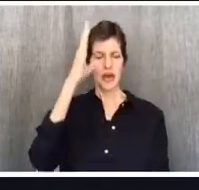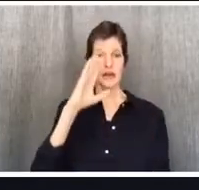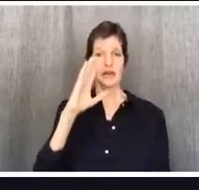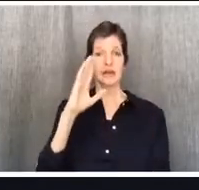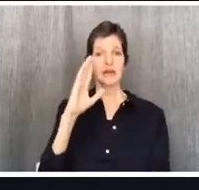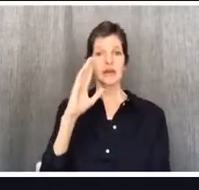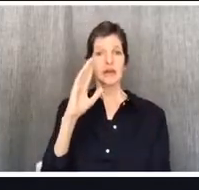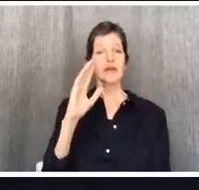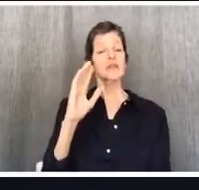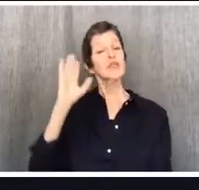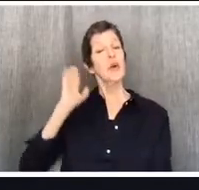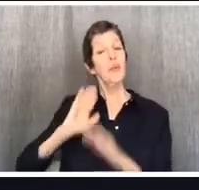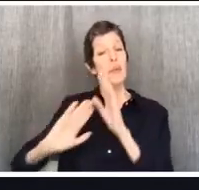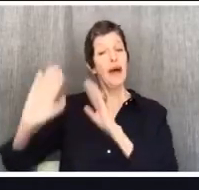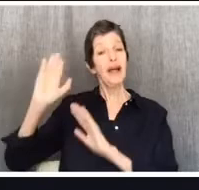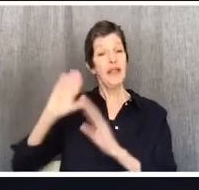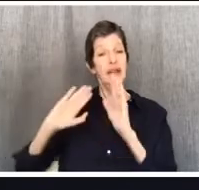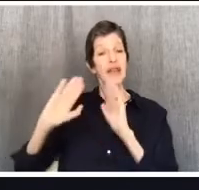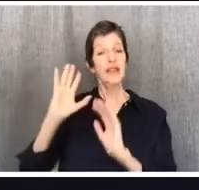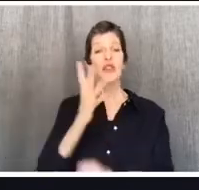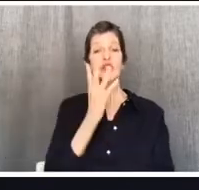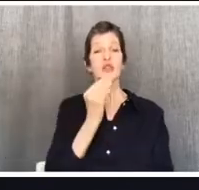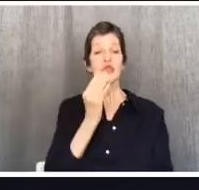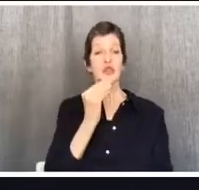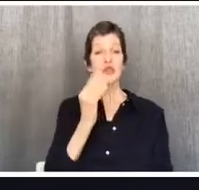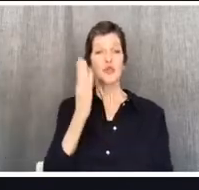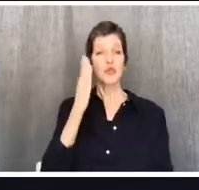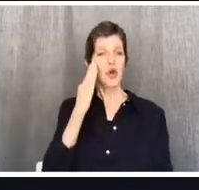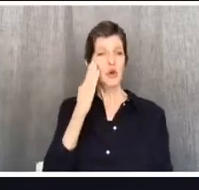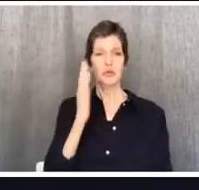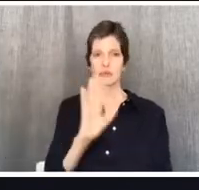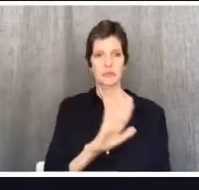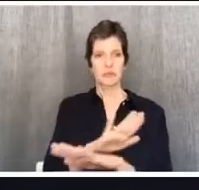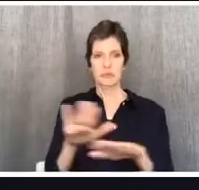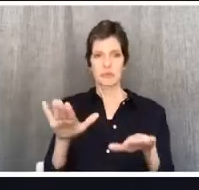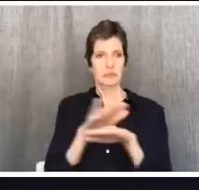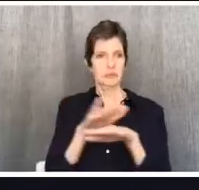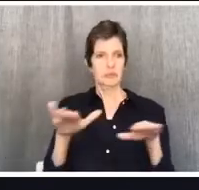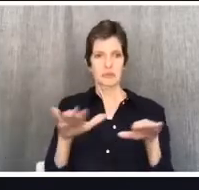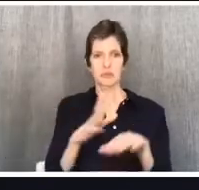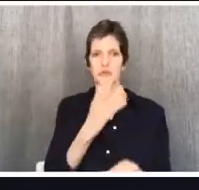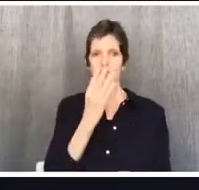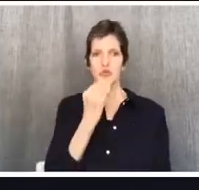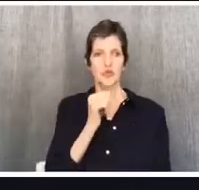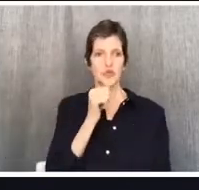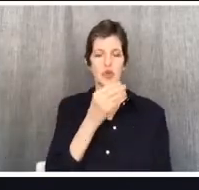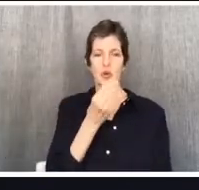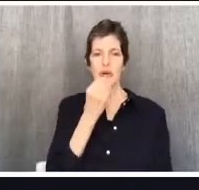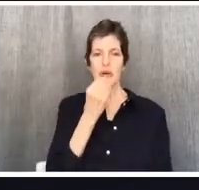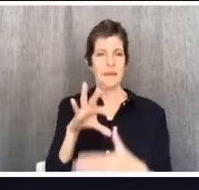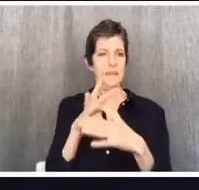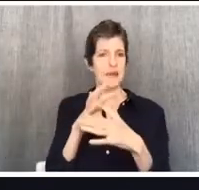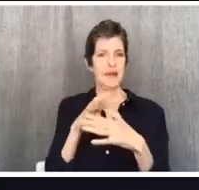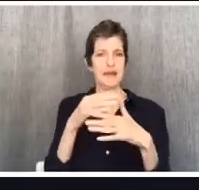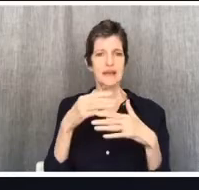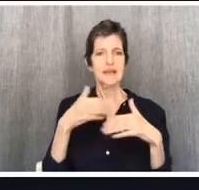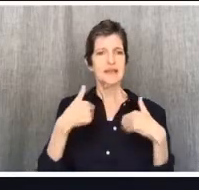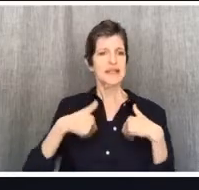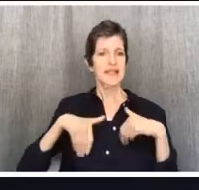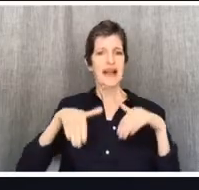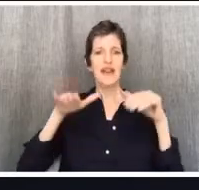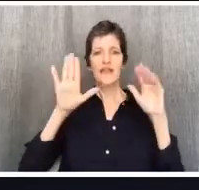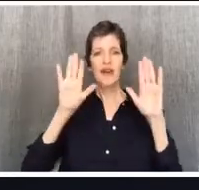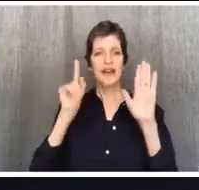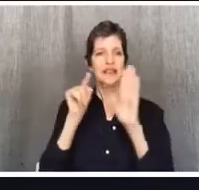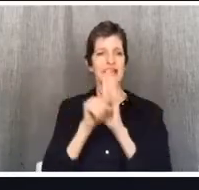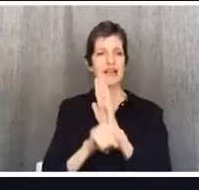time would have been aware Jews do not eat meat sacrificed to idols and probably would have assumed along with that, that Christians